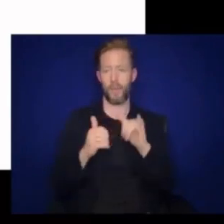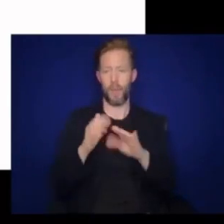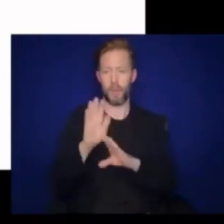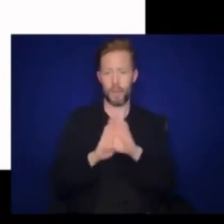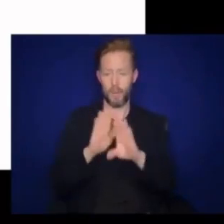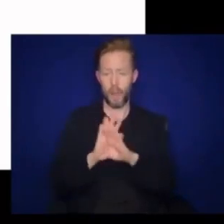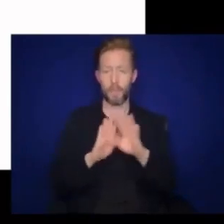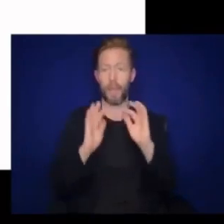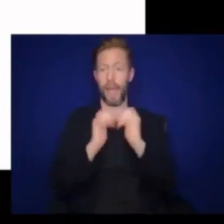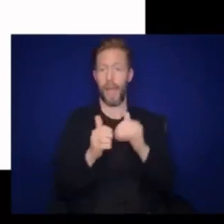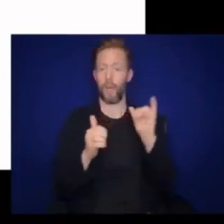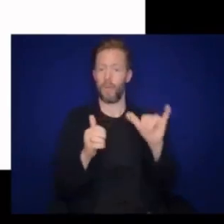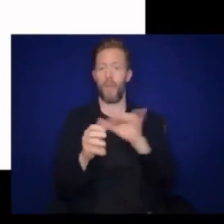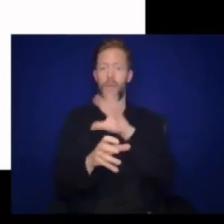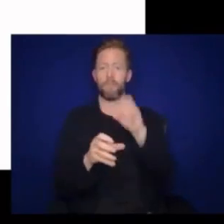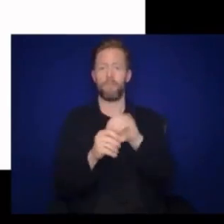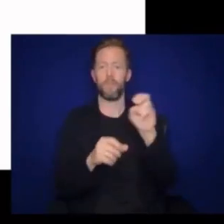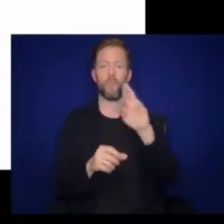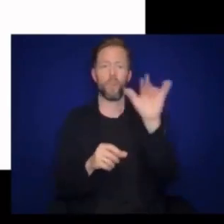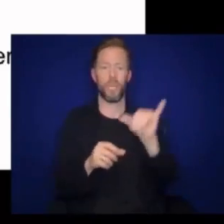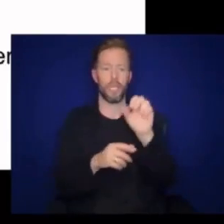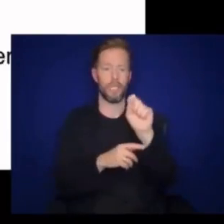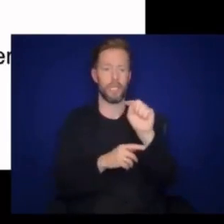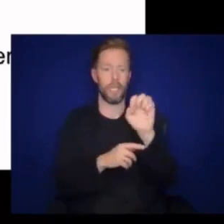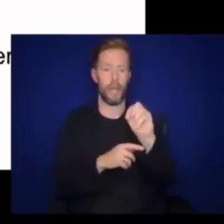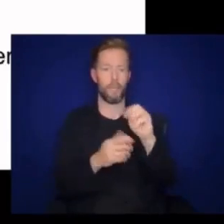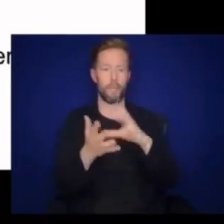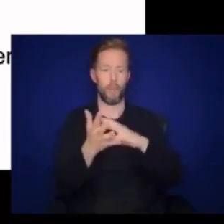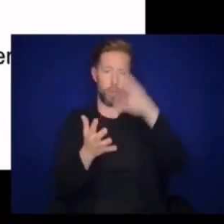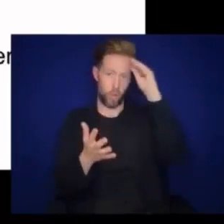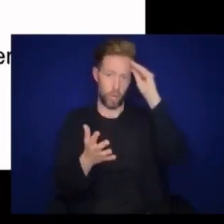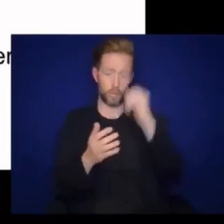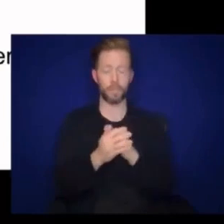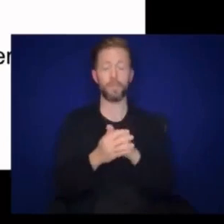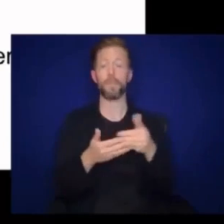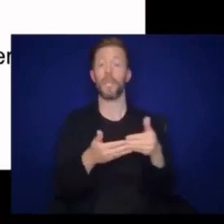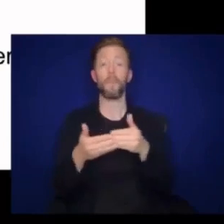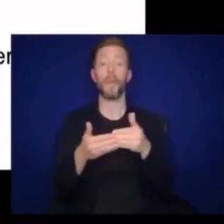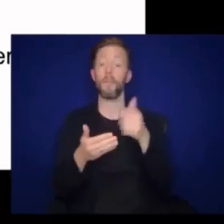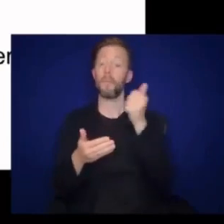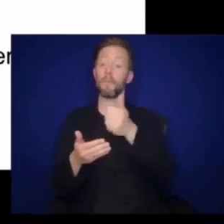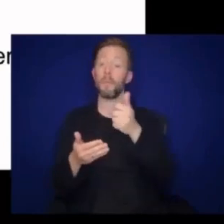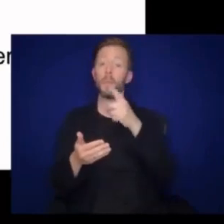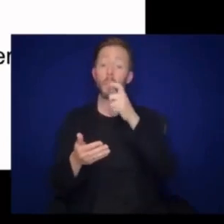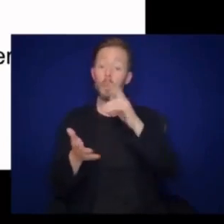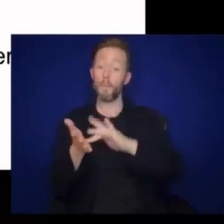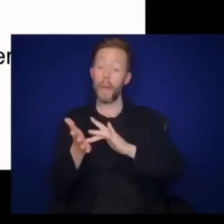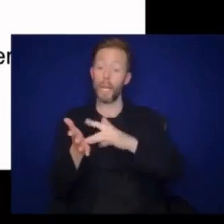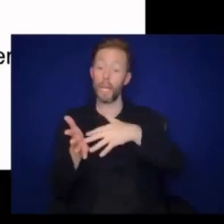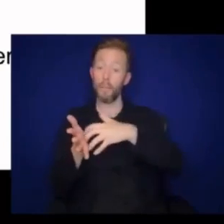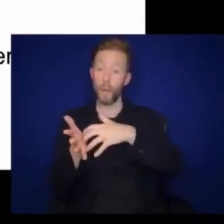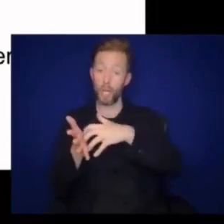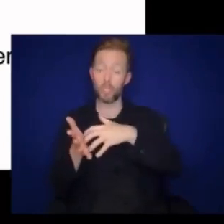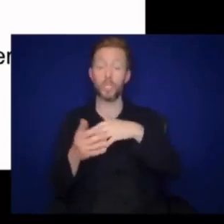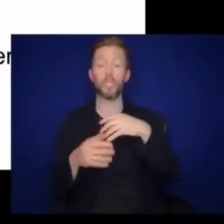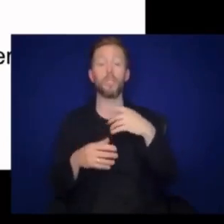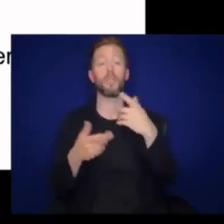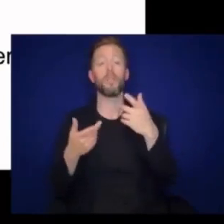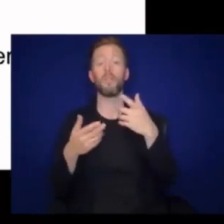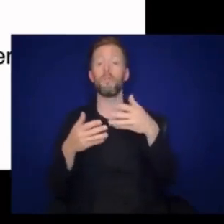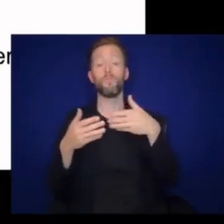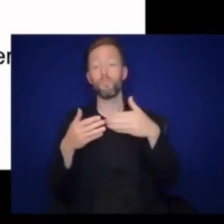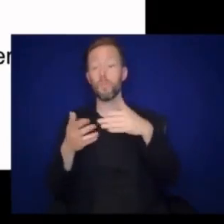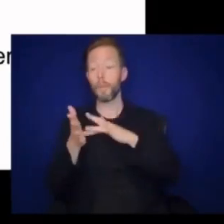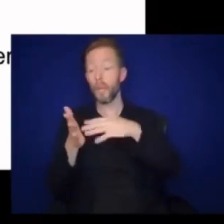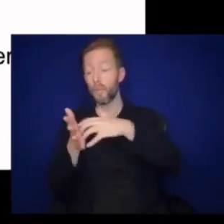it develops, and how it plays into early STEM learning. When babies are medically fragile, whether babies are medically